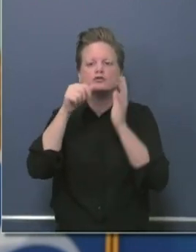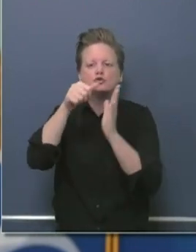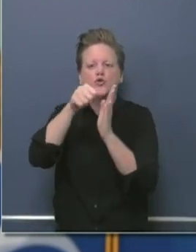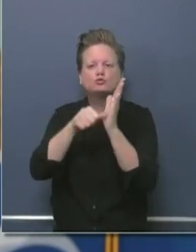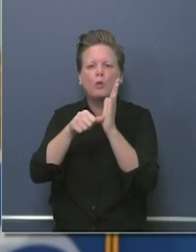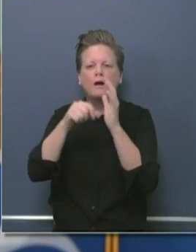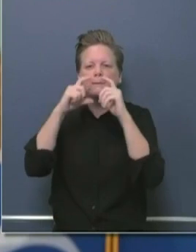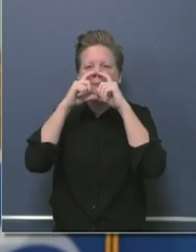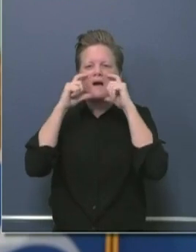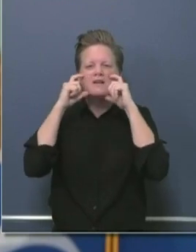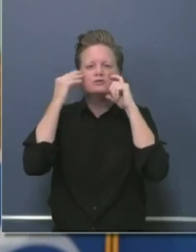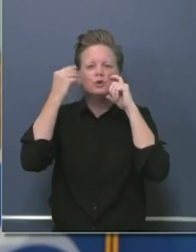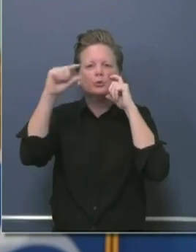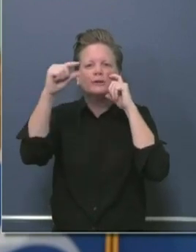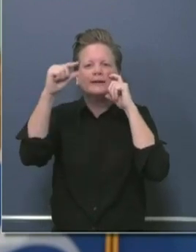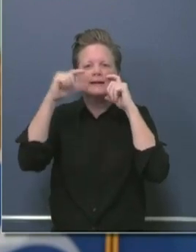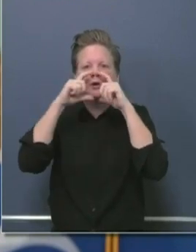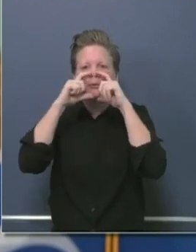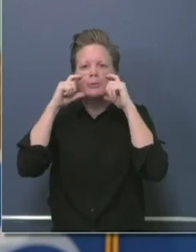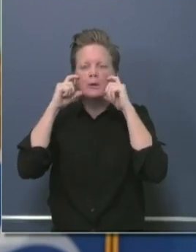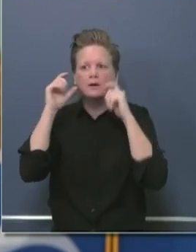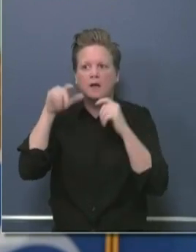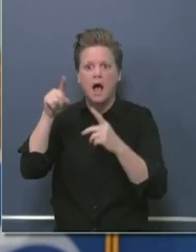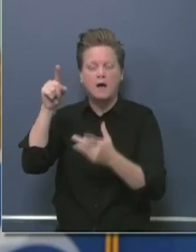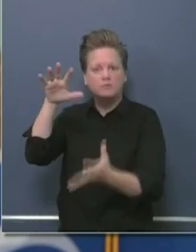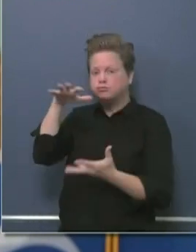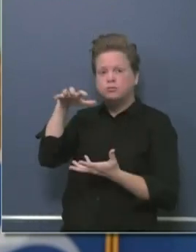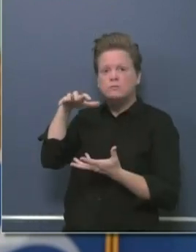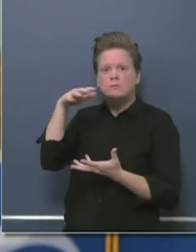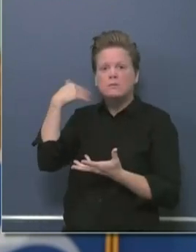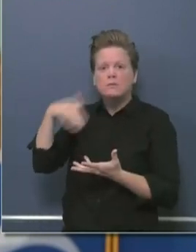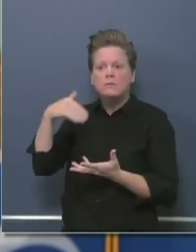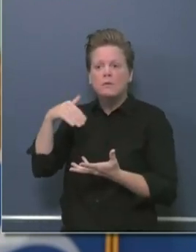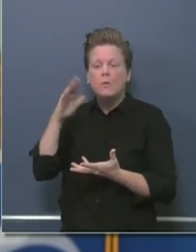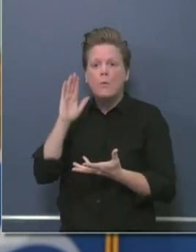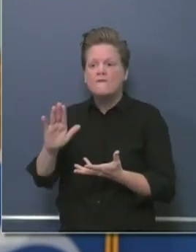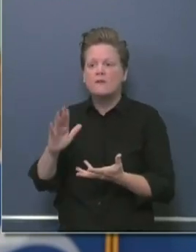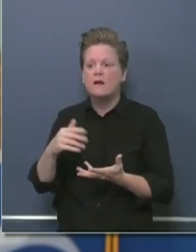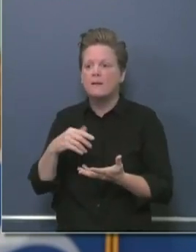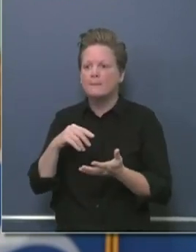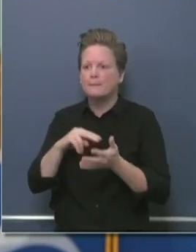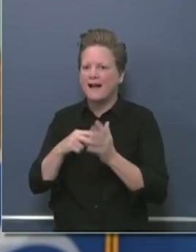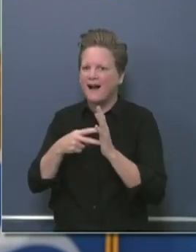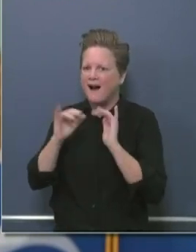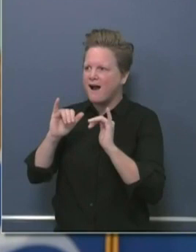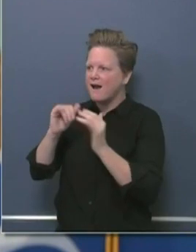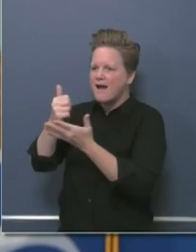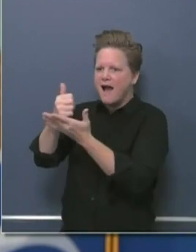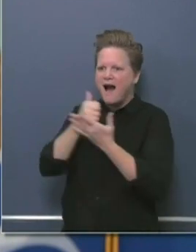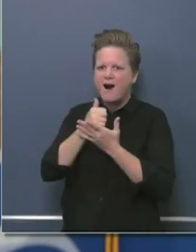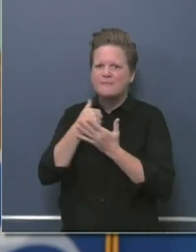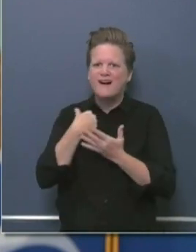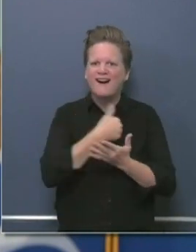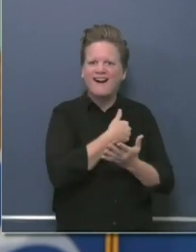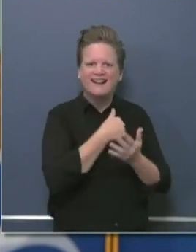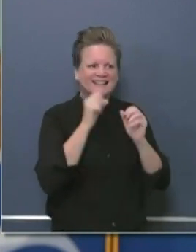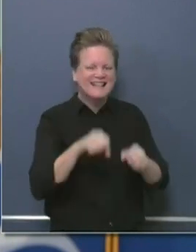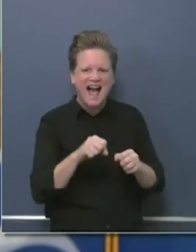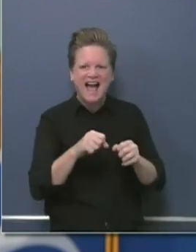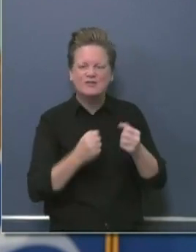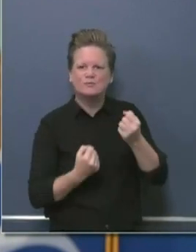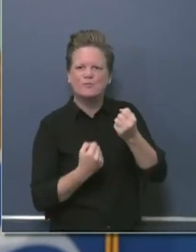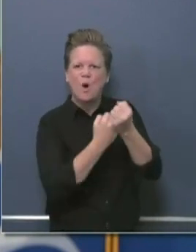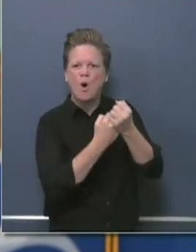What that has allowed us to do is begin to move into phase two a little bit earlier than we otherwise would. Let me be